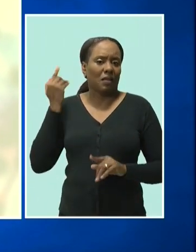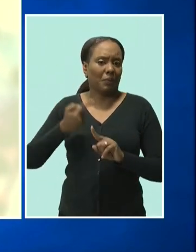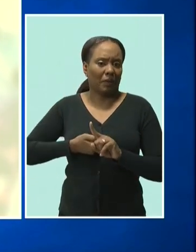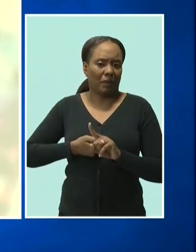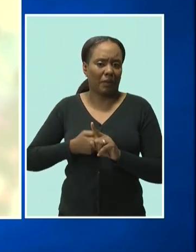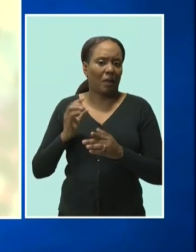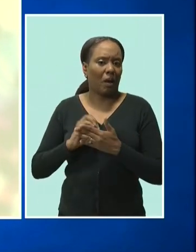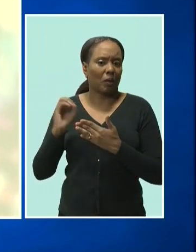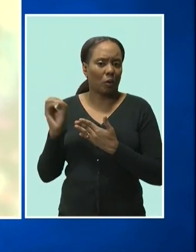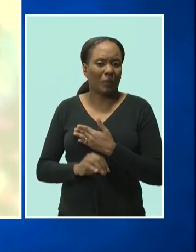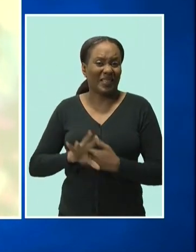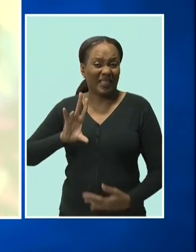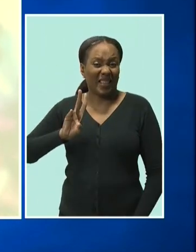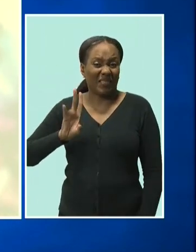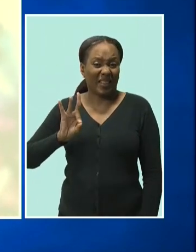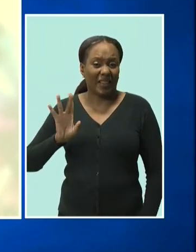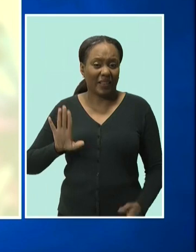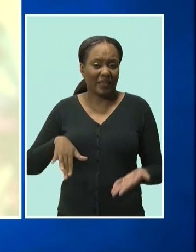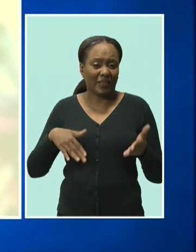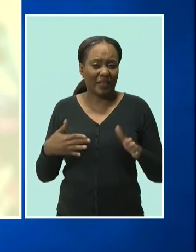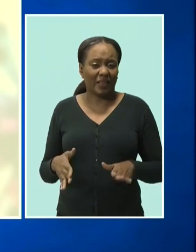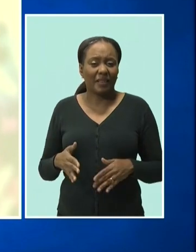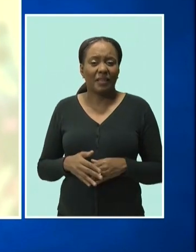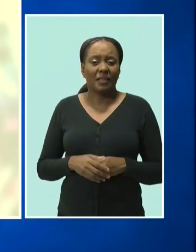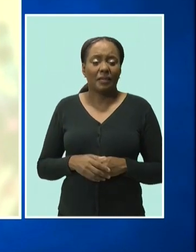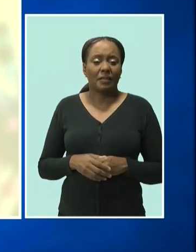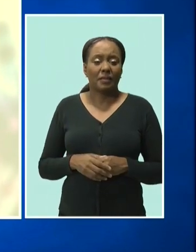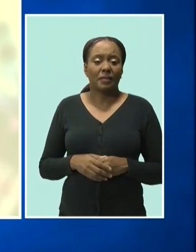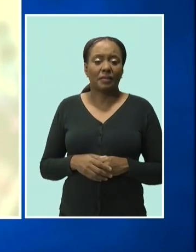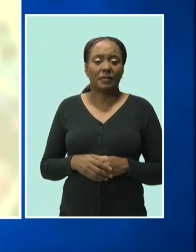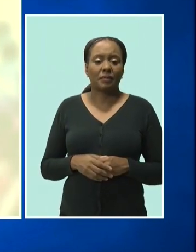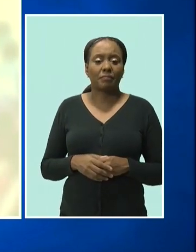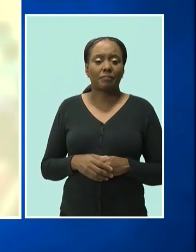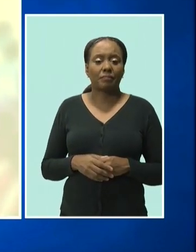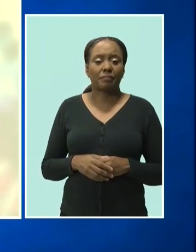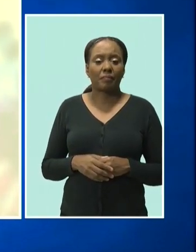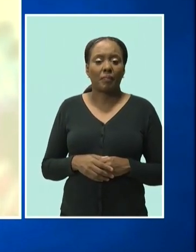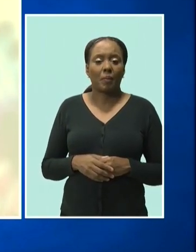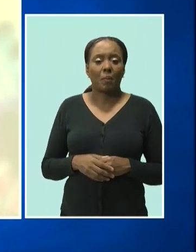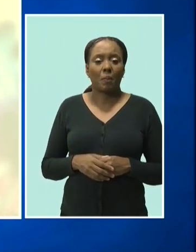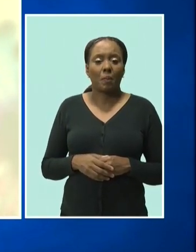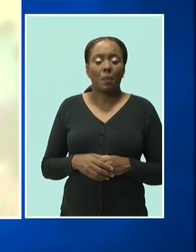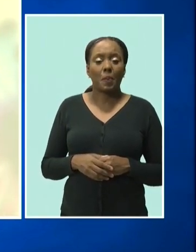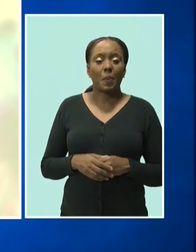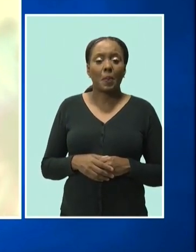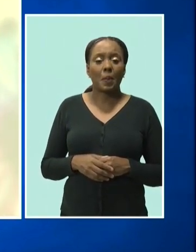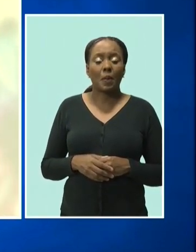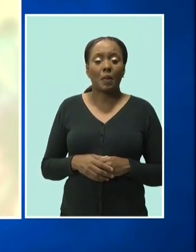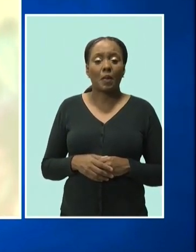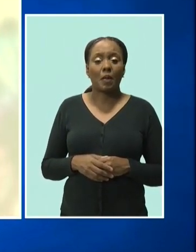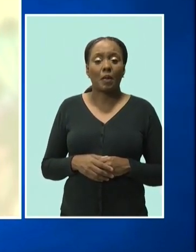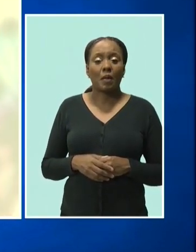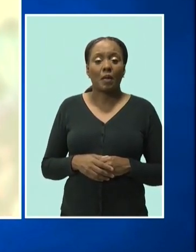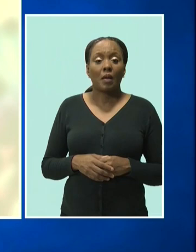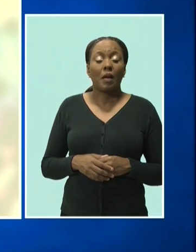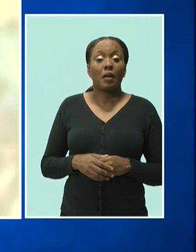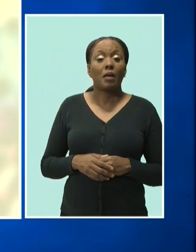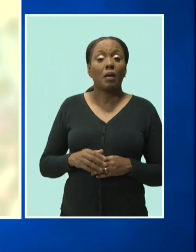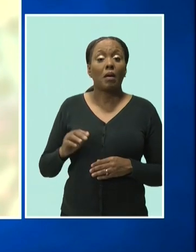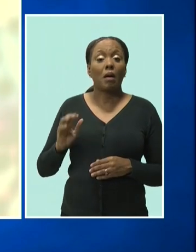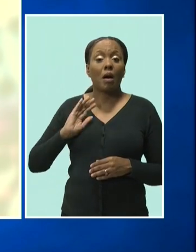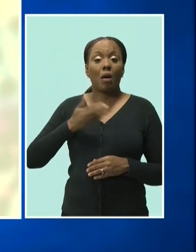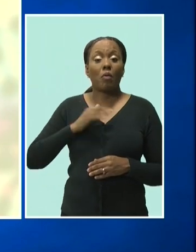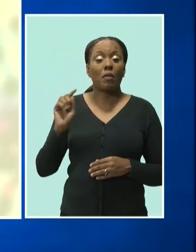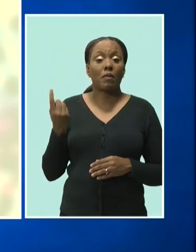deaths in the month. Get this, that's the exact same number of deaths recorded between our first death on